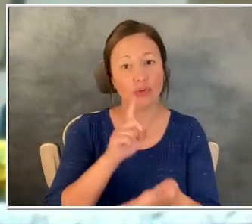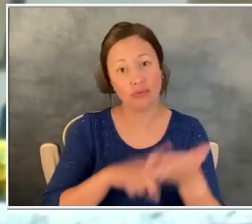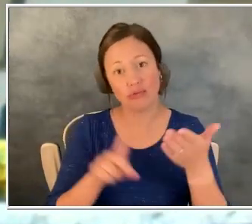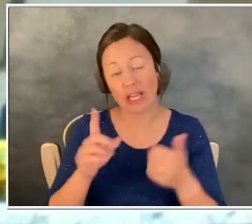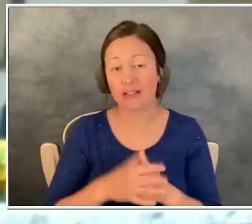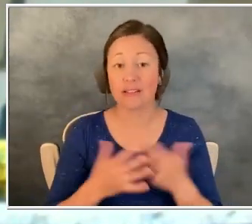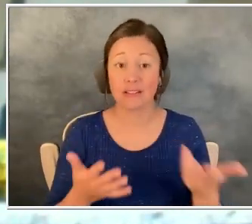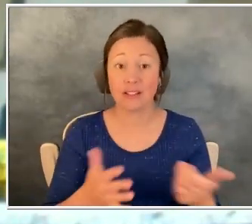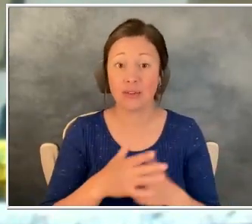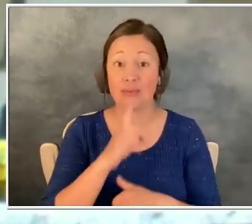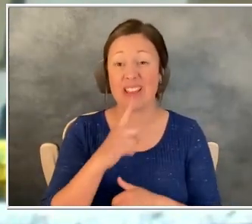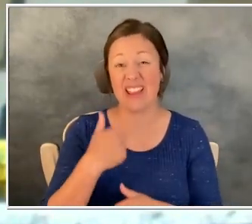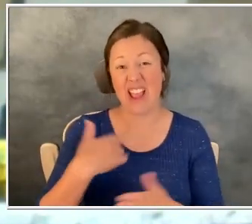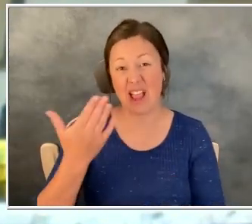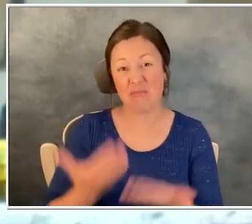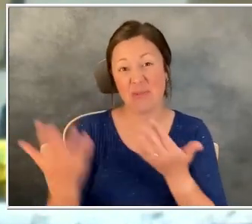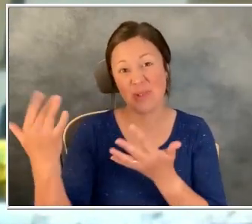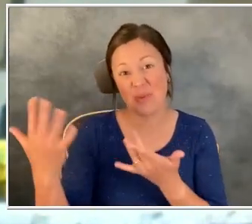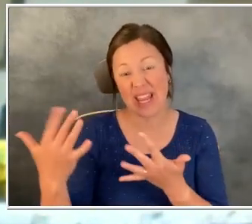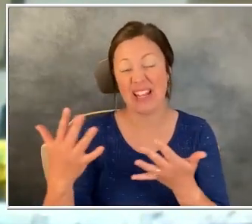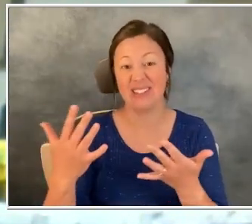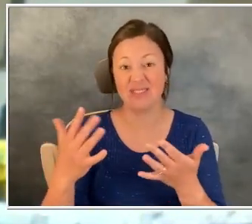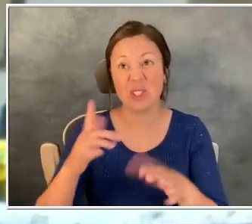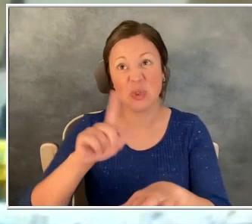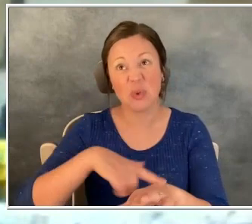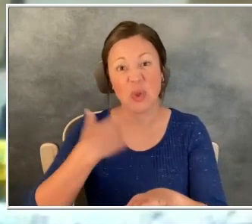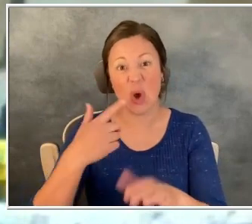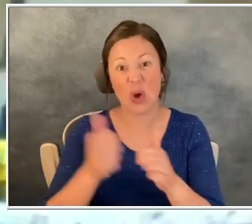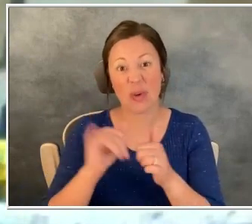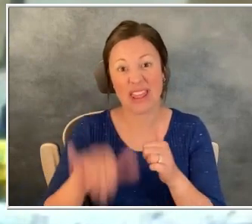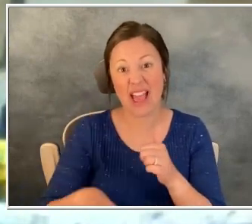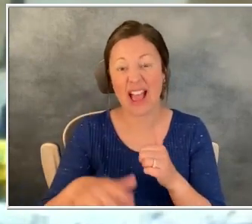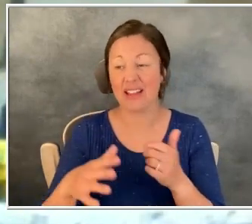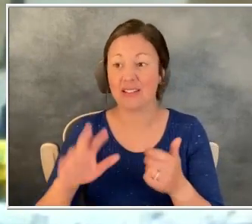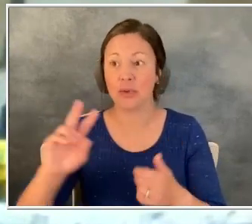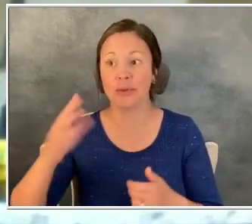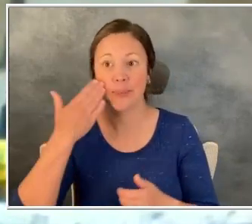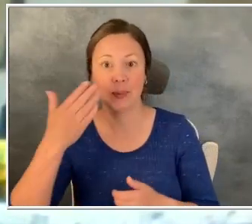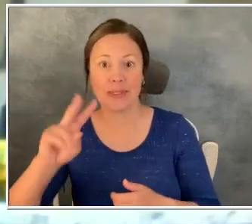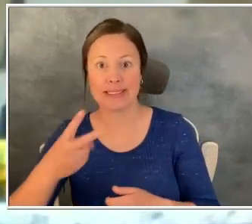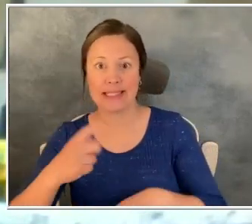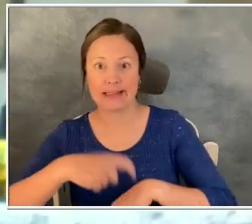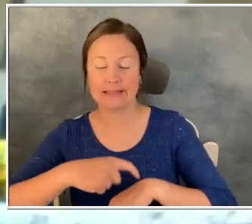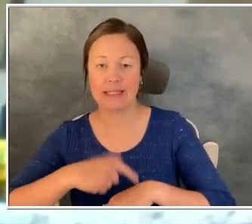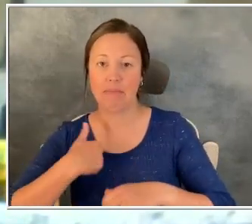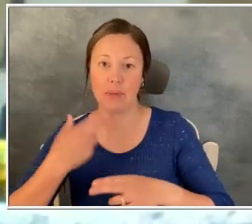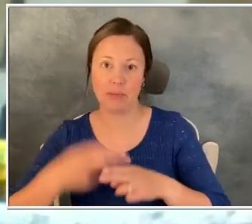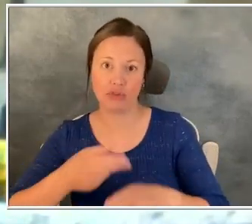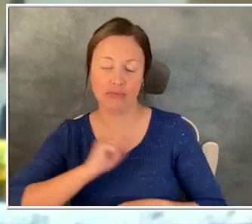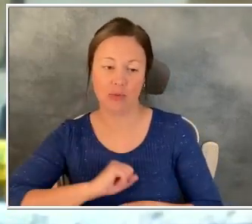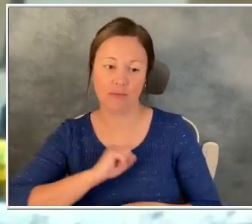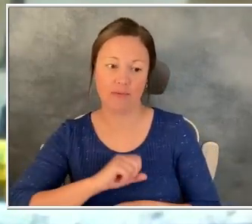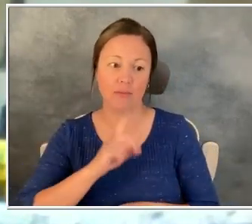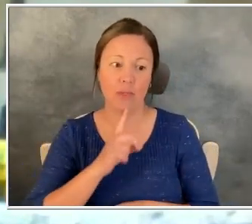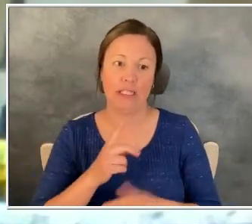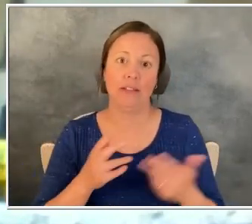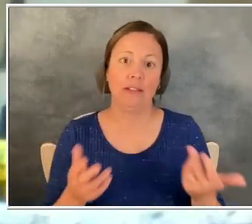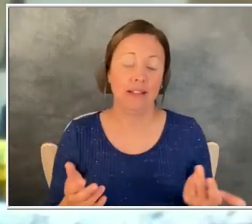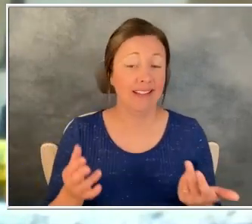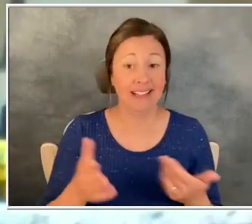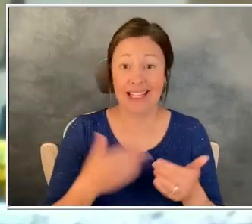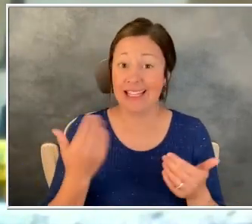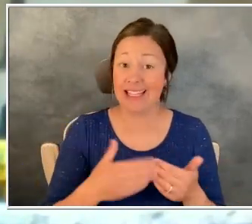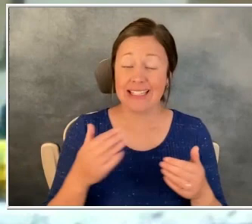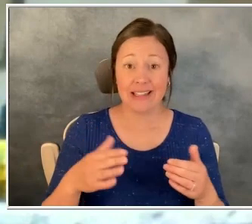I probably waited too long, um, on this second time I've got it. And, uh, uh, uh, it's just, uh, it's just so easy to